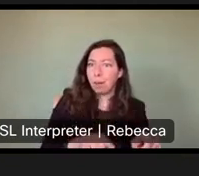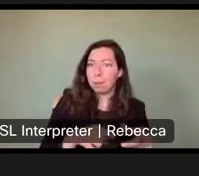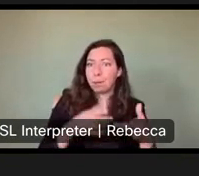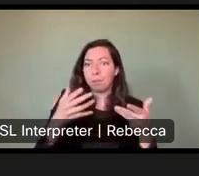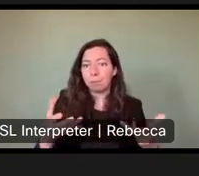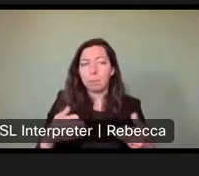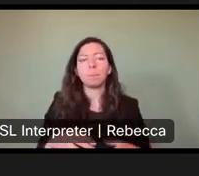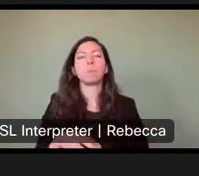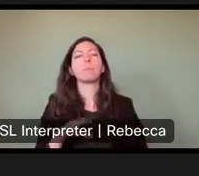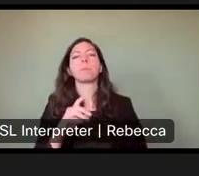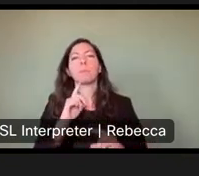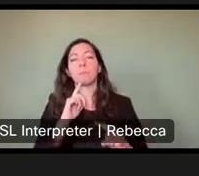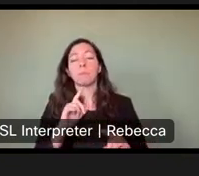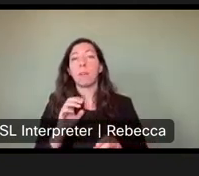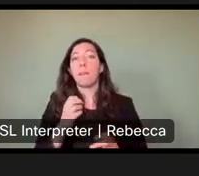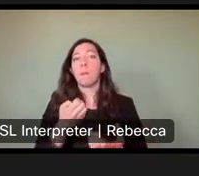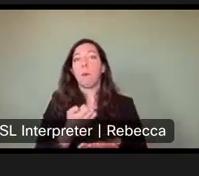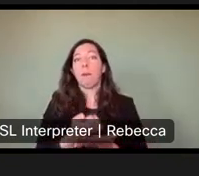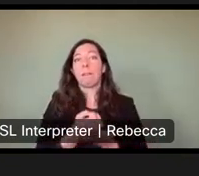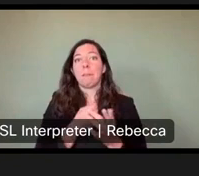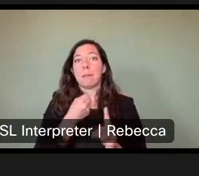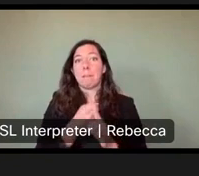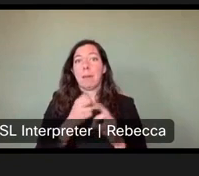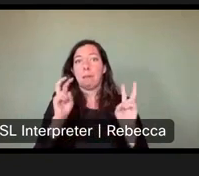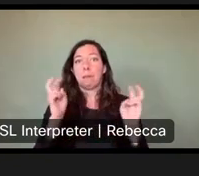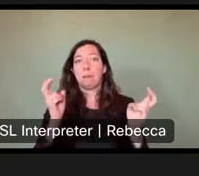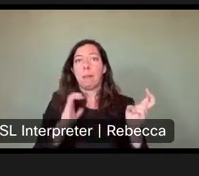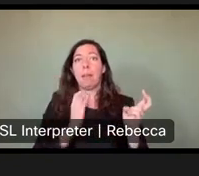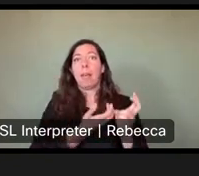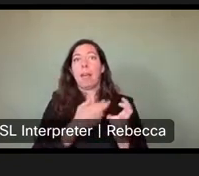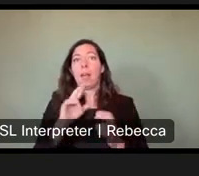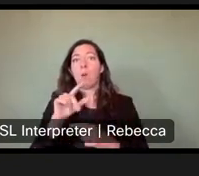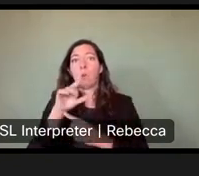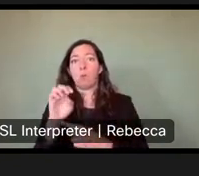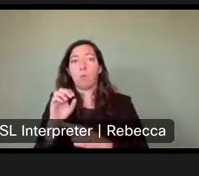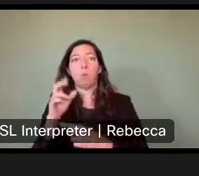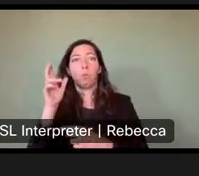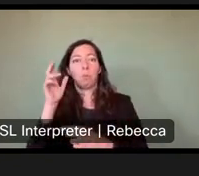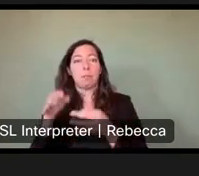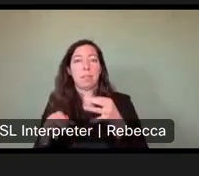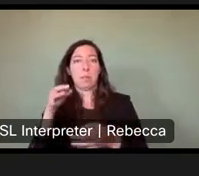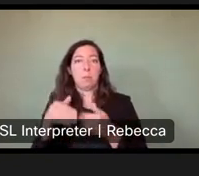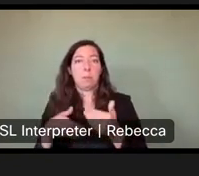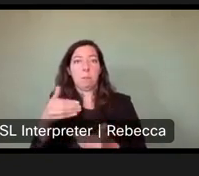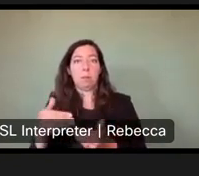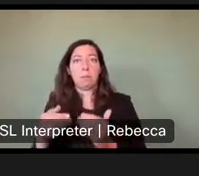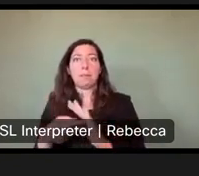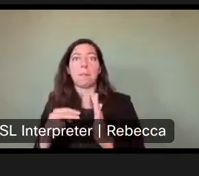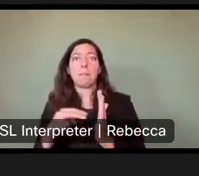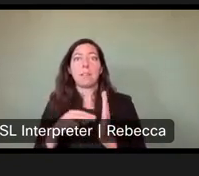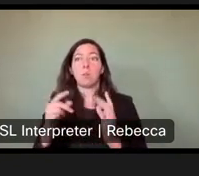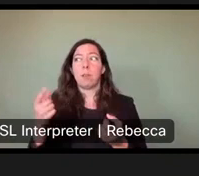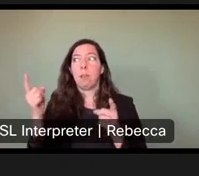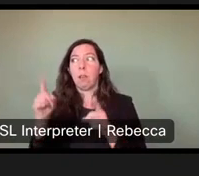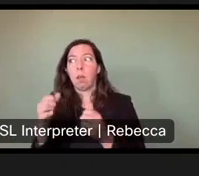impact, um, through our rules hearing revision process. We coordinate with the New Mexico economic development department.